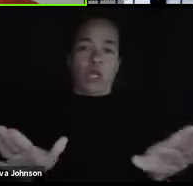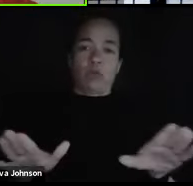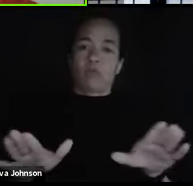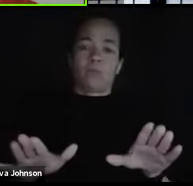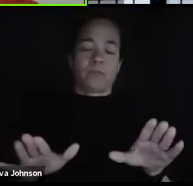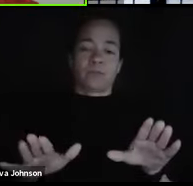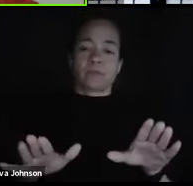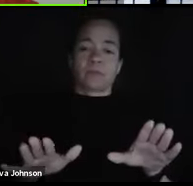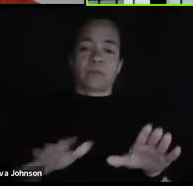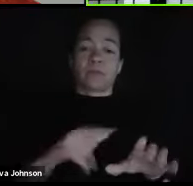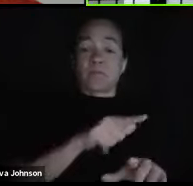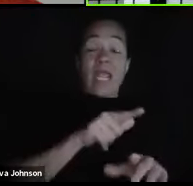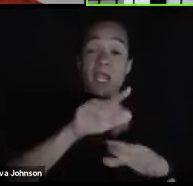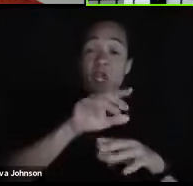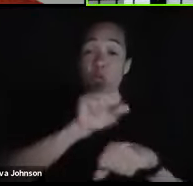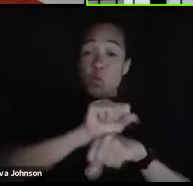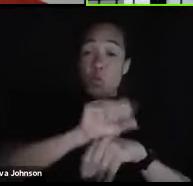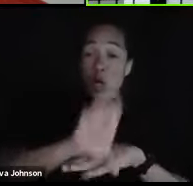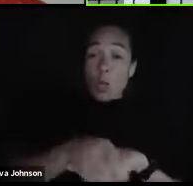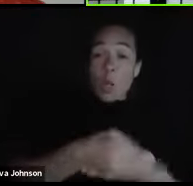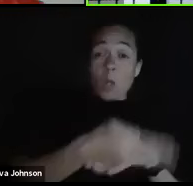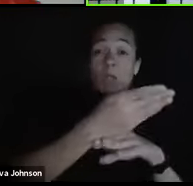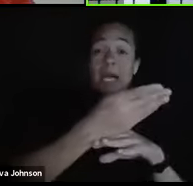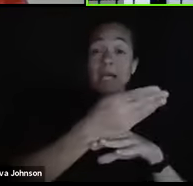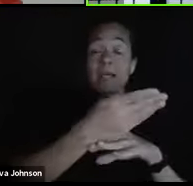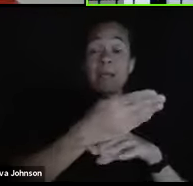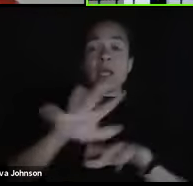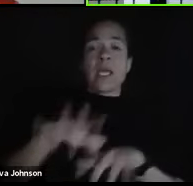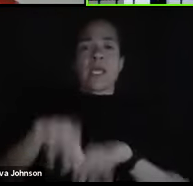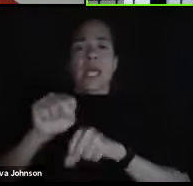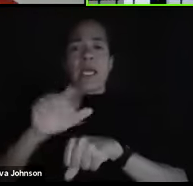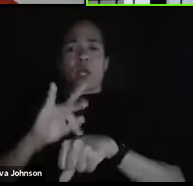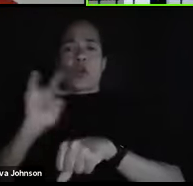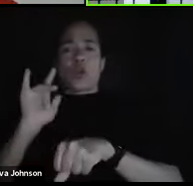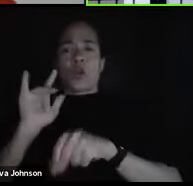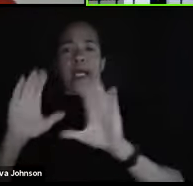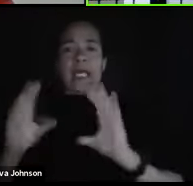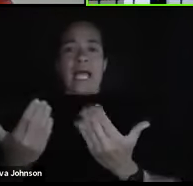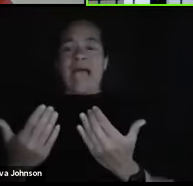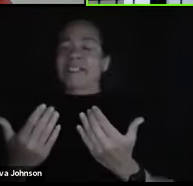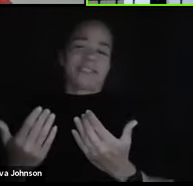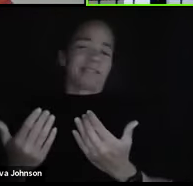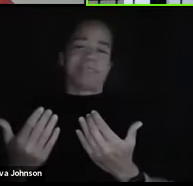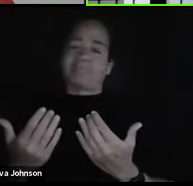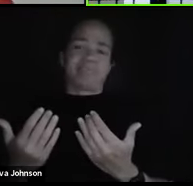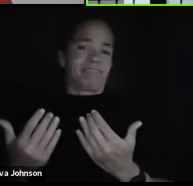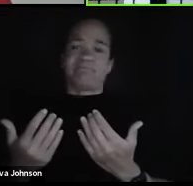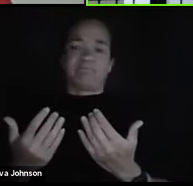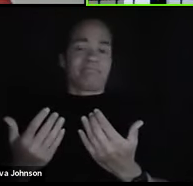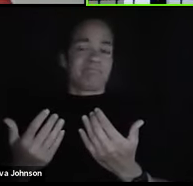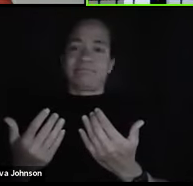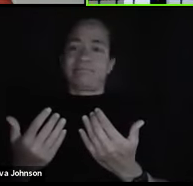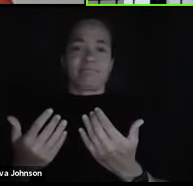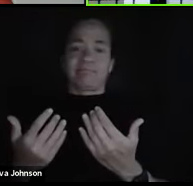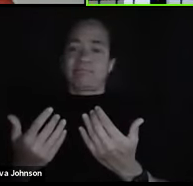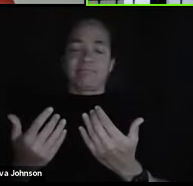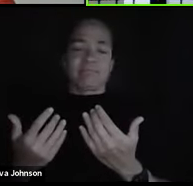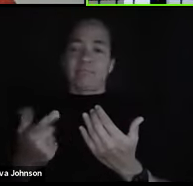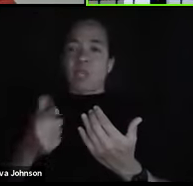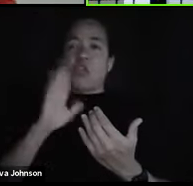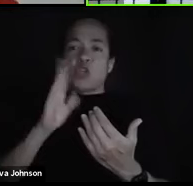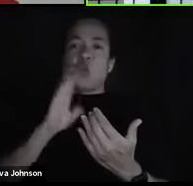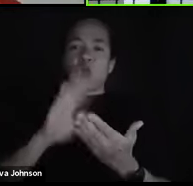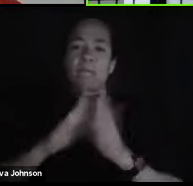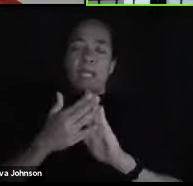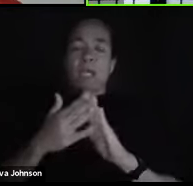Coming off the night shift and then taking an early morning class is not going to be conducive to anything but early exhaustion